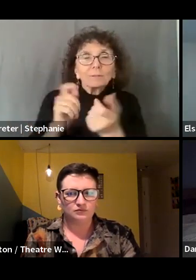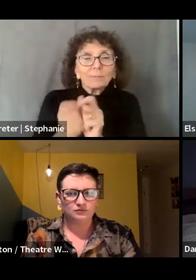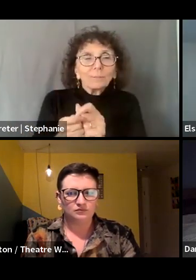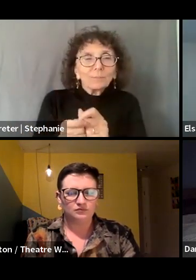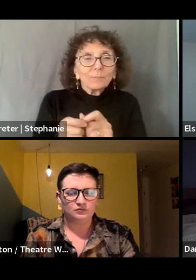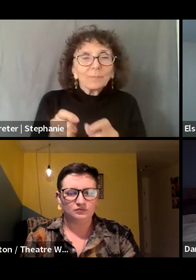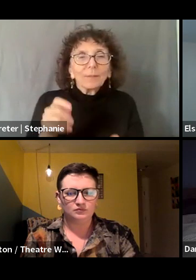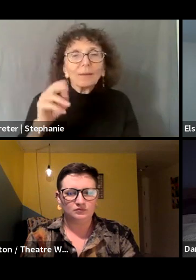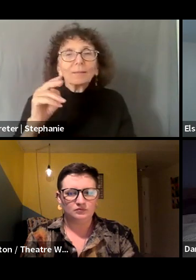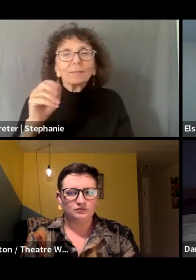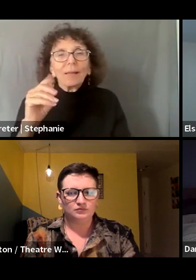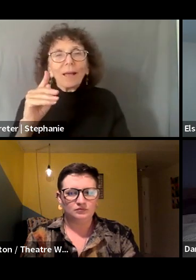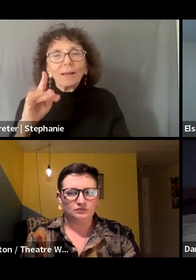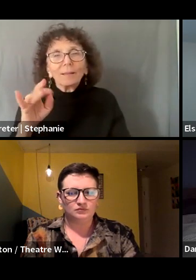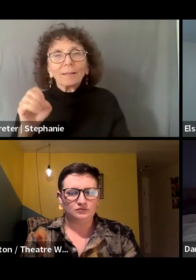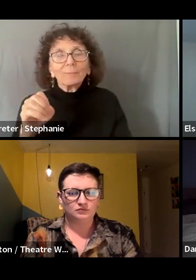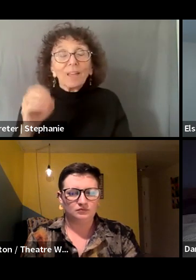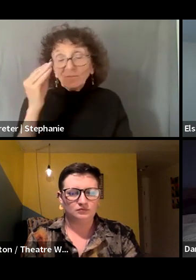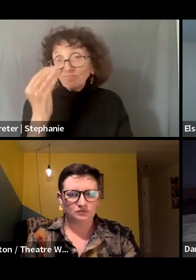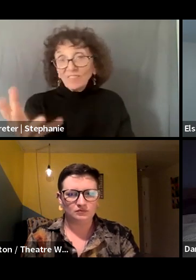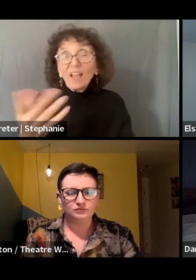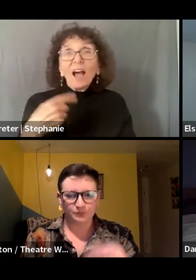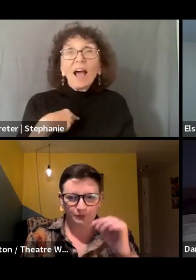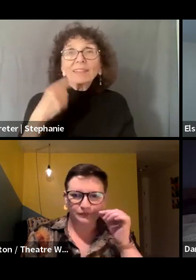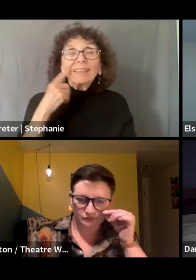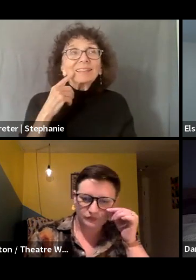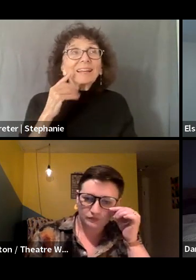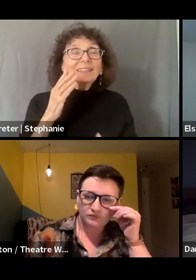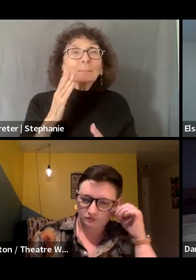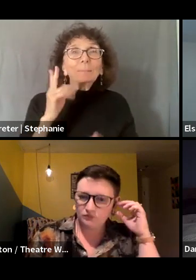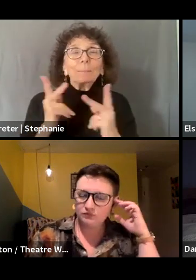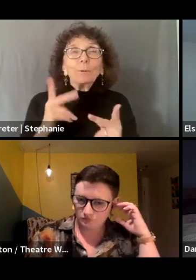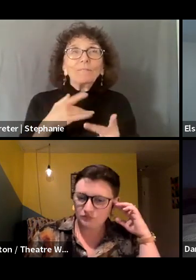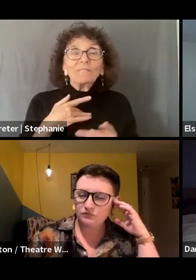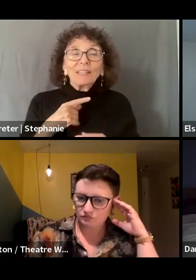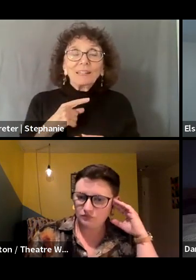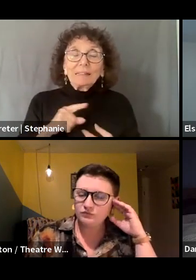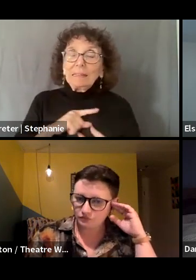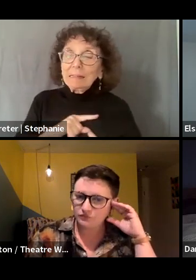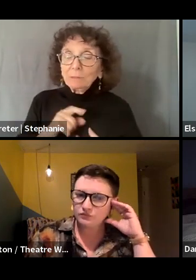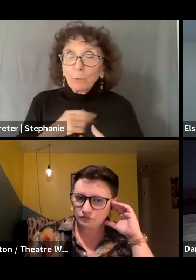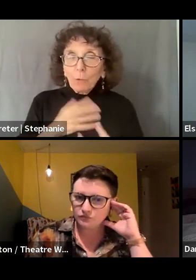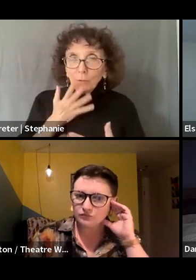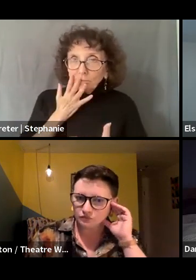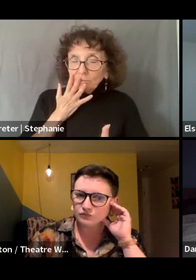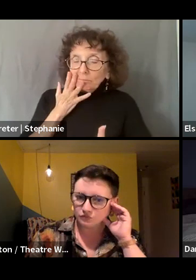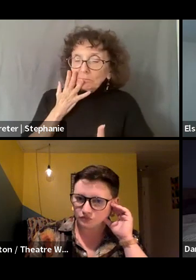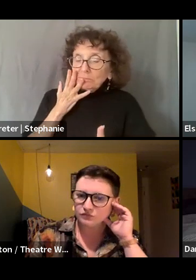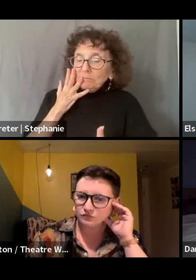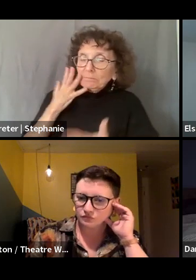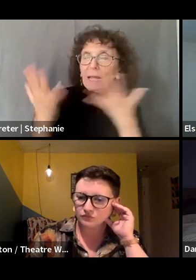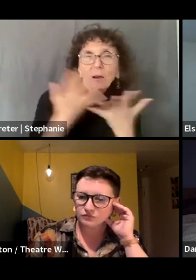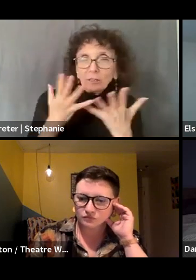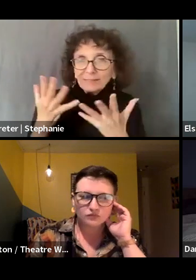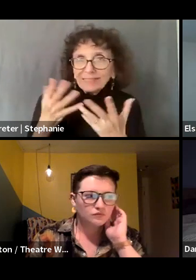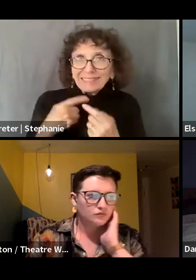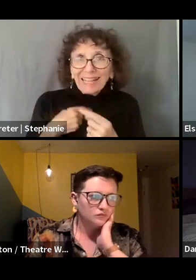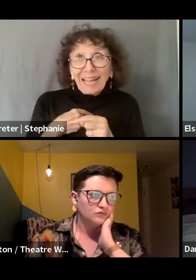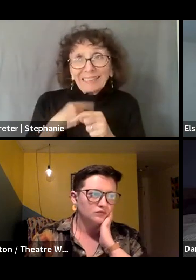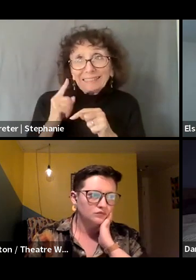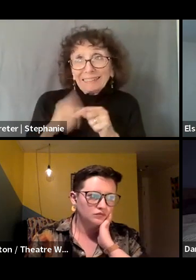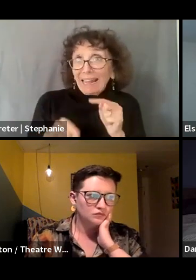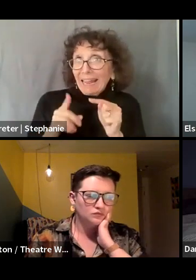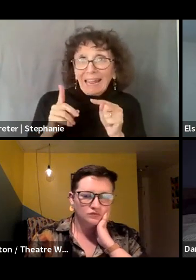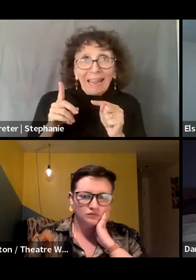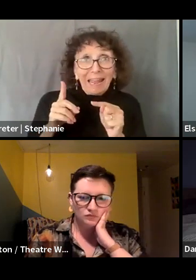and shame that folks feel for not wanting to do it or for not being able to do it, right? That there's like a silencing.